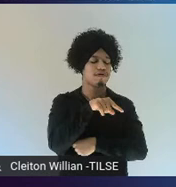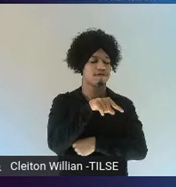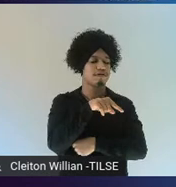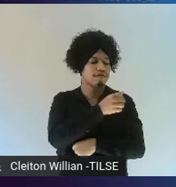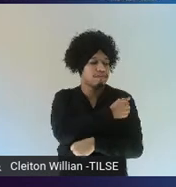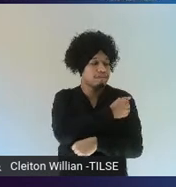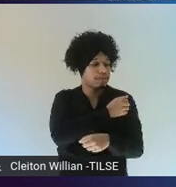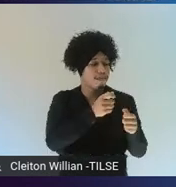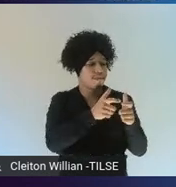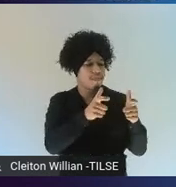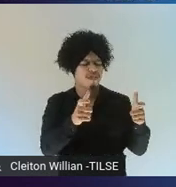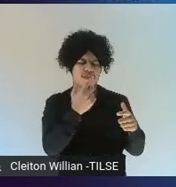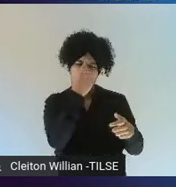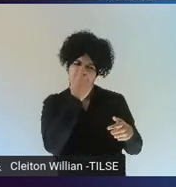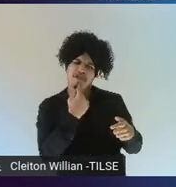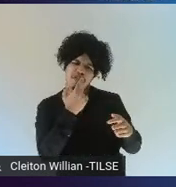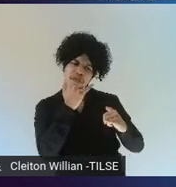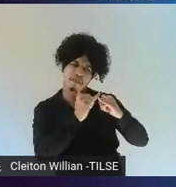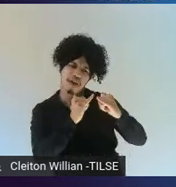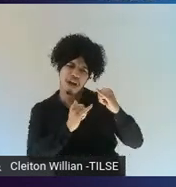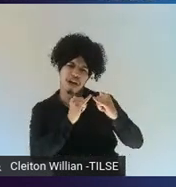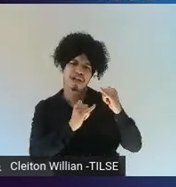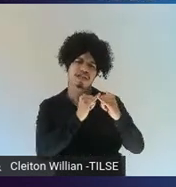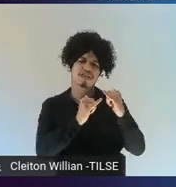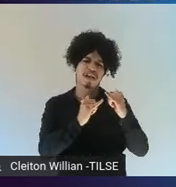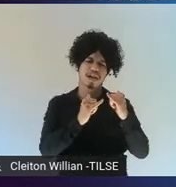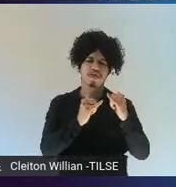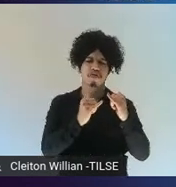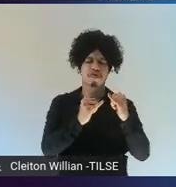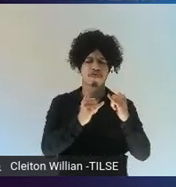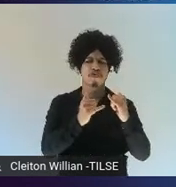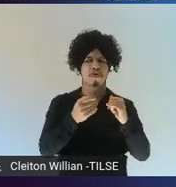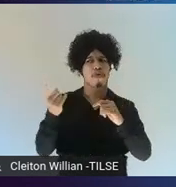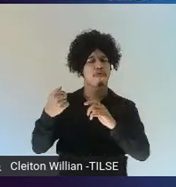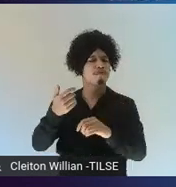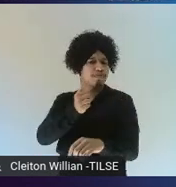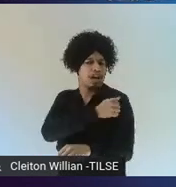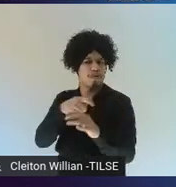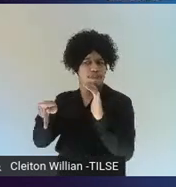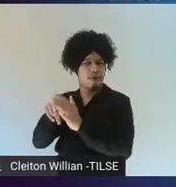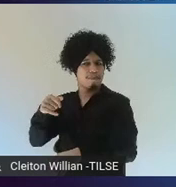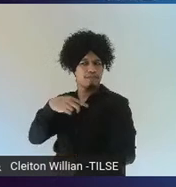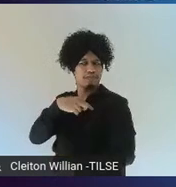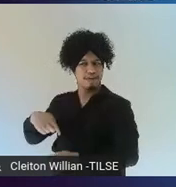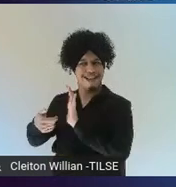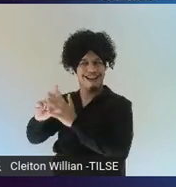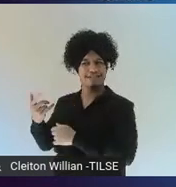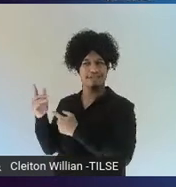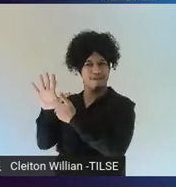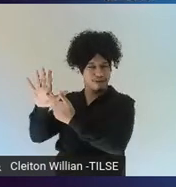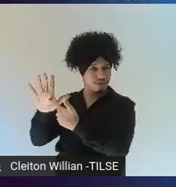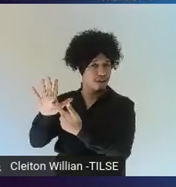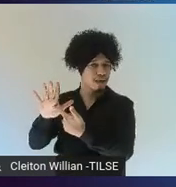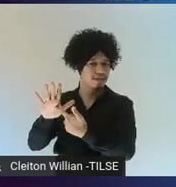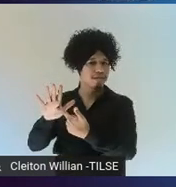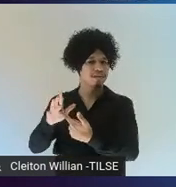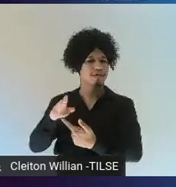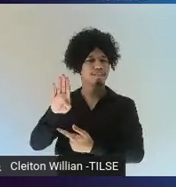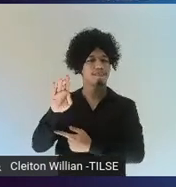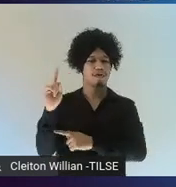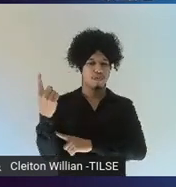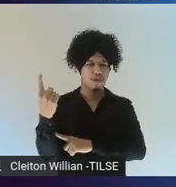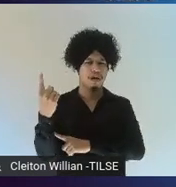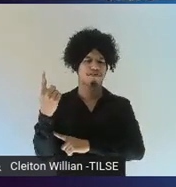the students that we saw for the Chinese example. B1 English, approximately.